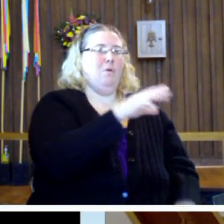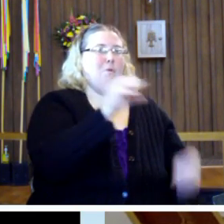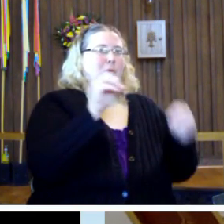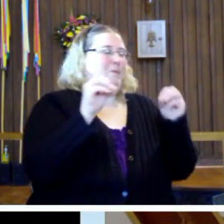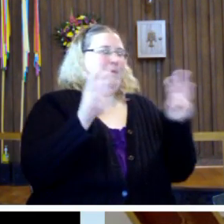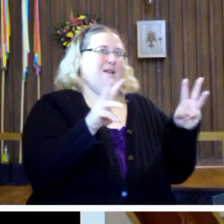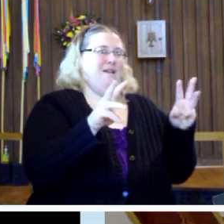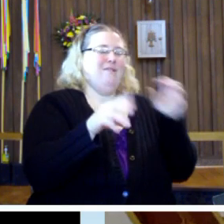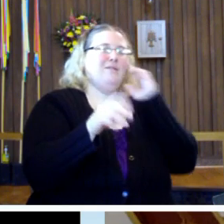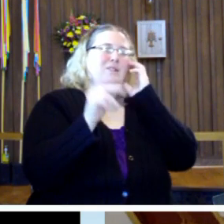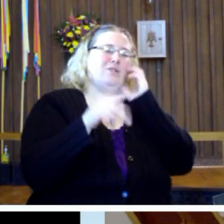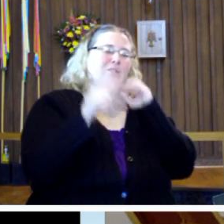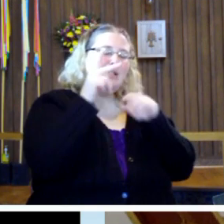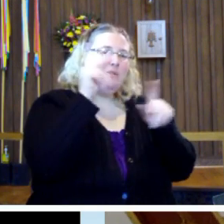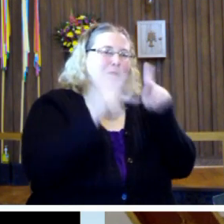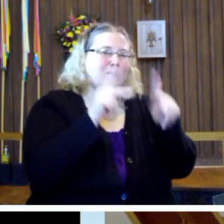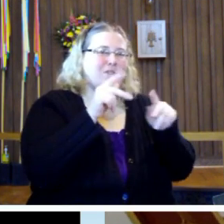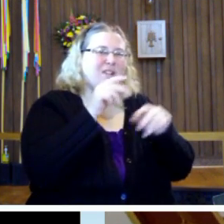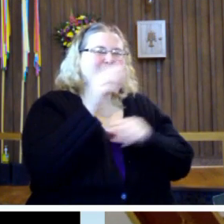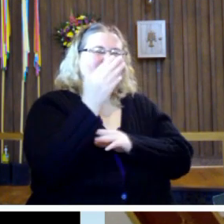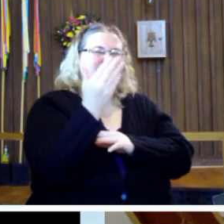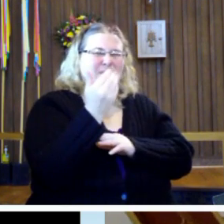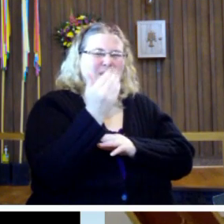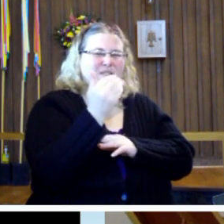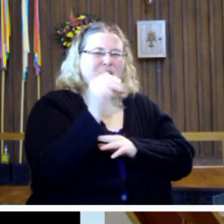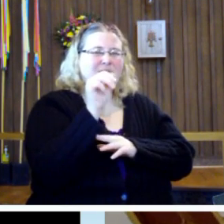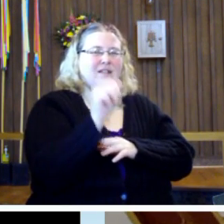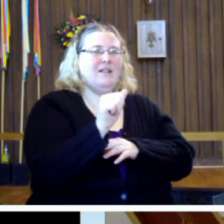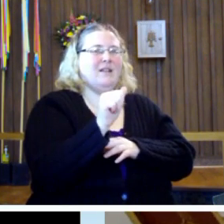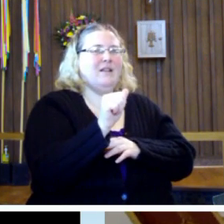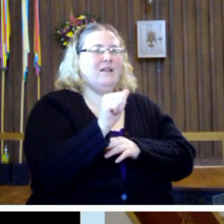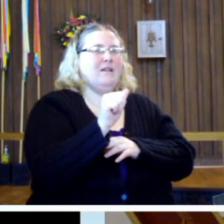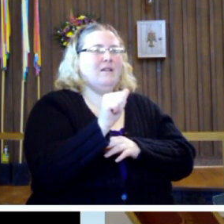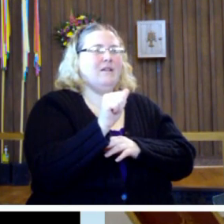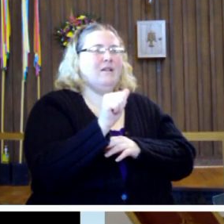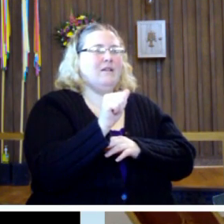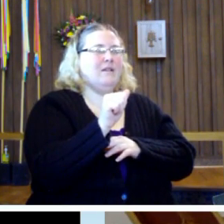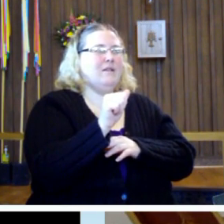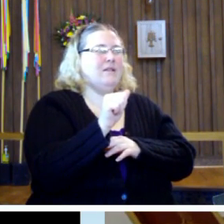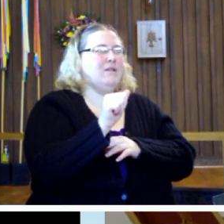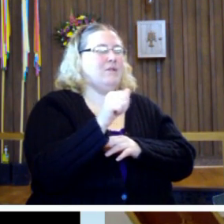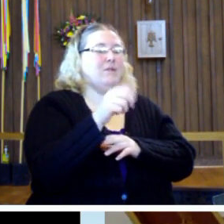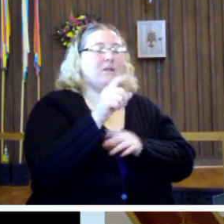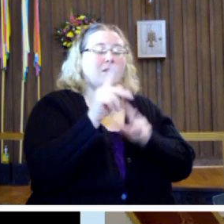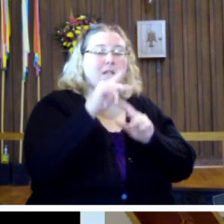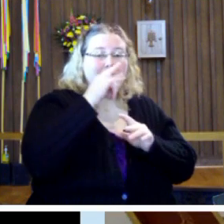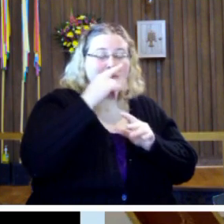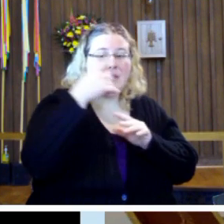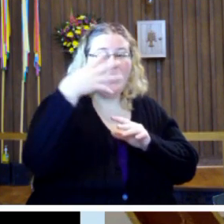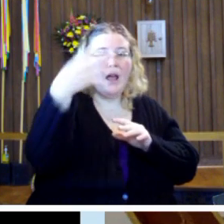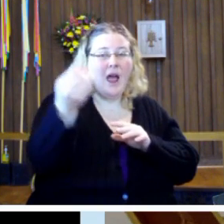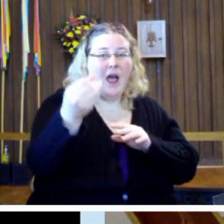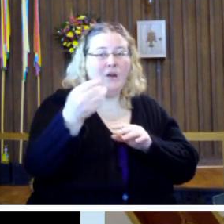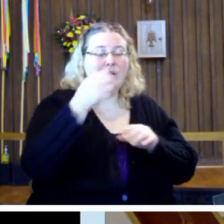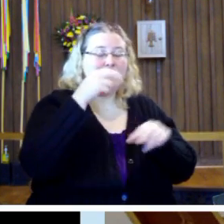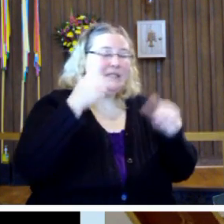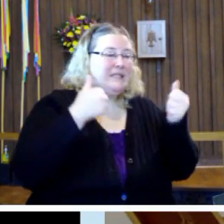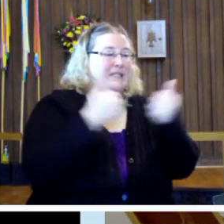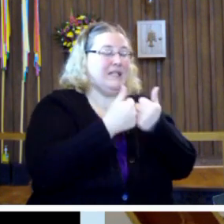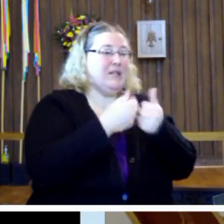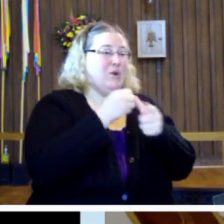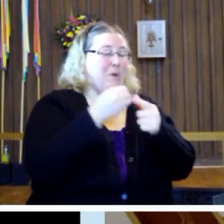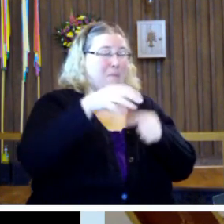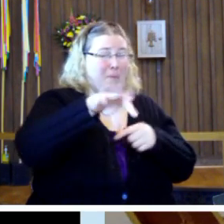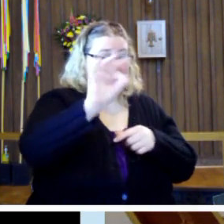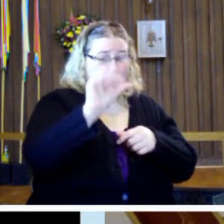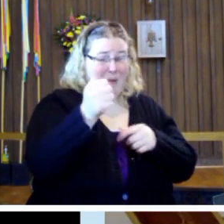whoa, here's this person who lives on 15A, where this kid could have gone out and been hit, or God forbid, picked